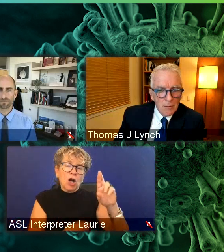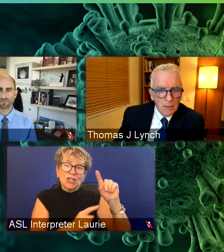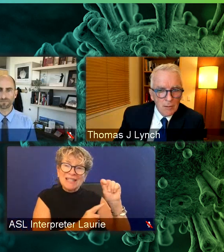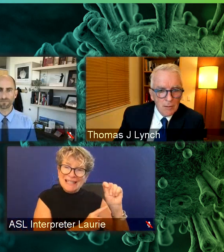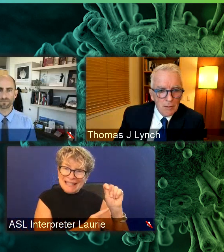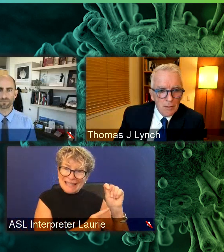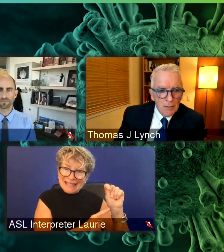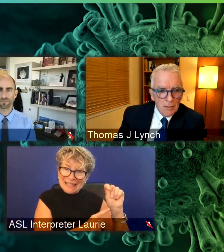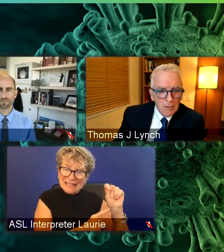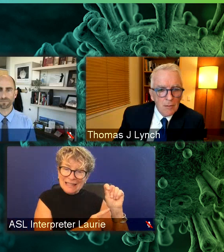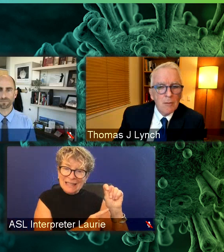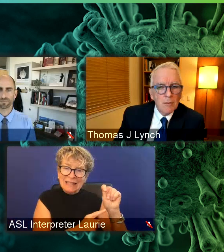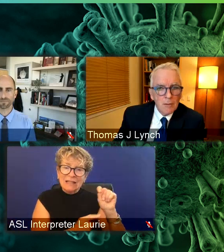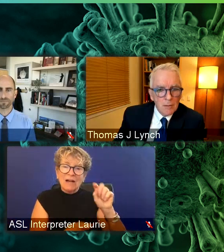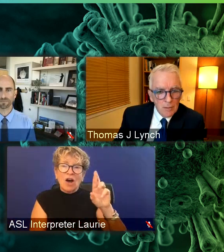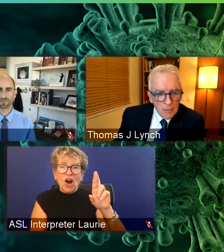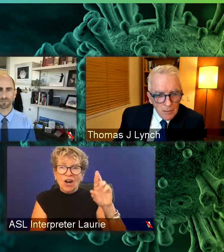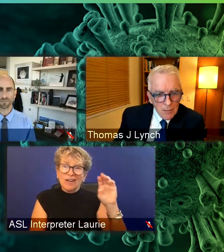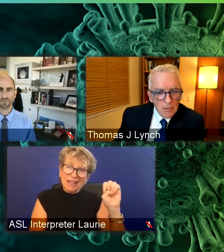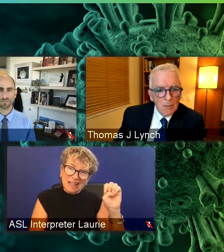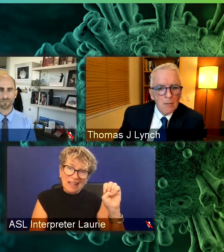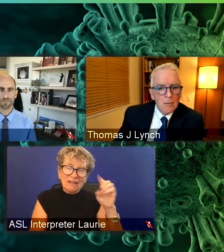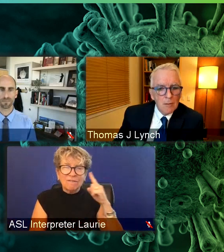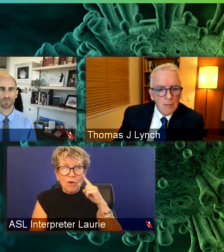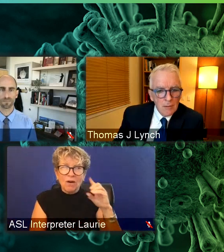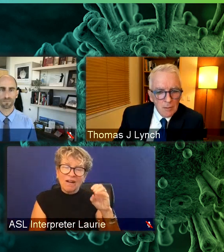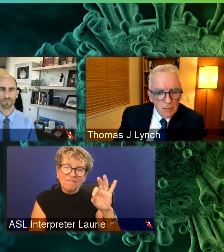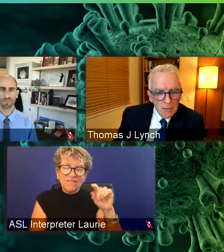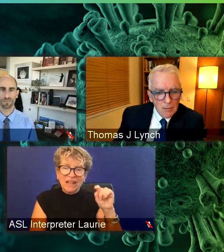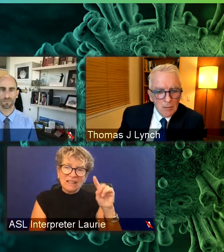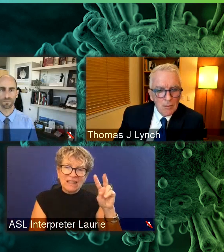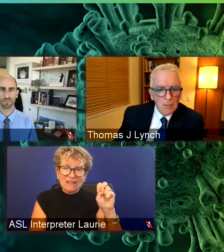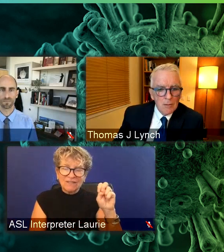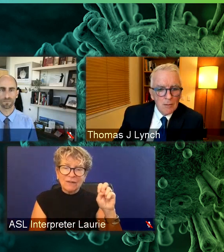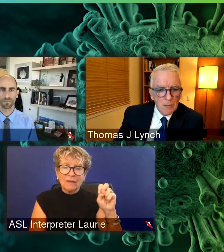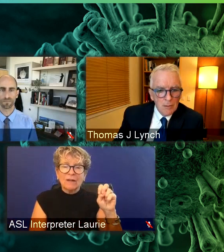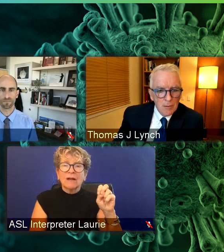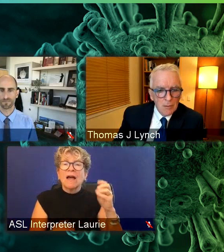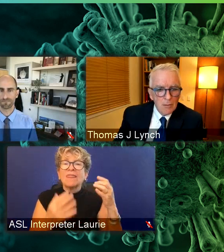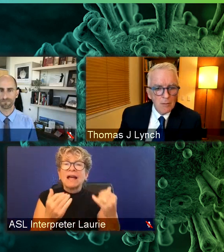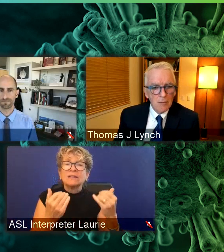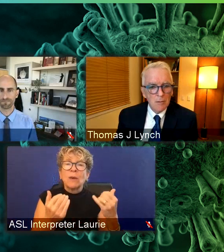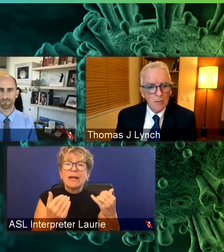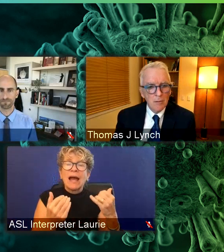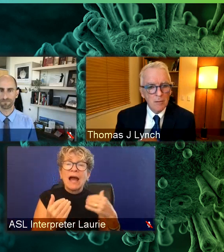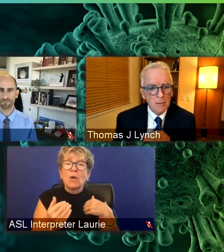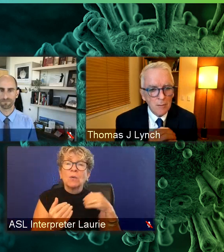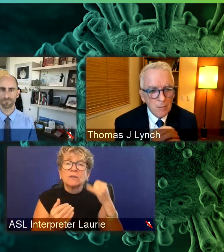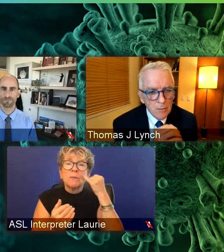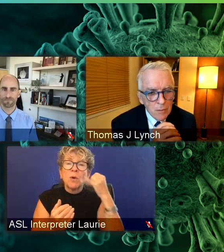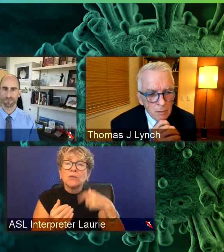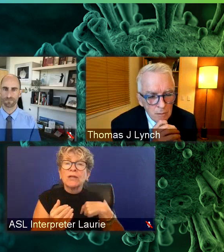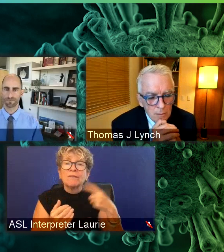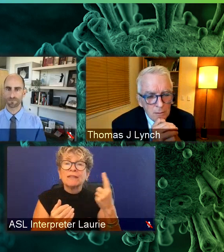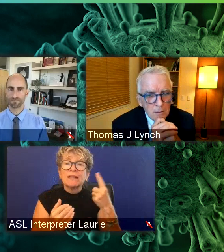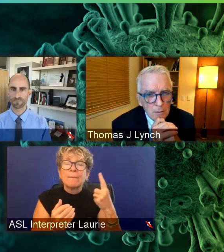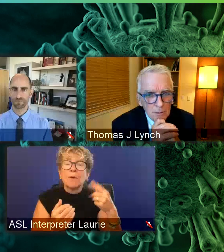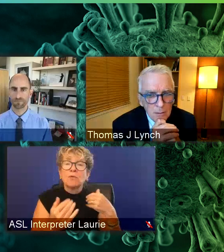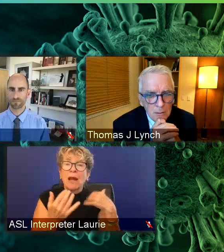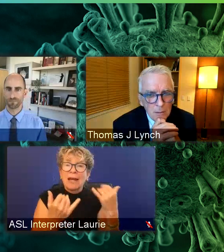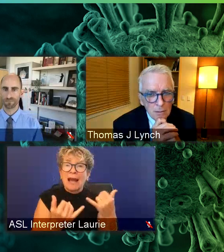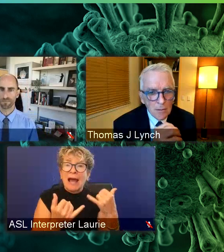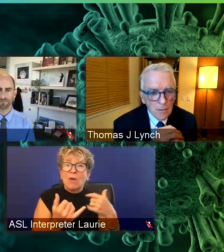or sometimes RE for R effective. That is kind of currently right now, if you have someone in the population that's infected